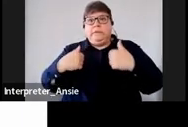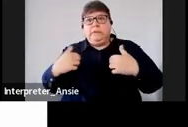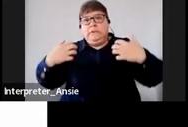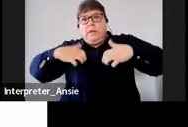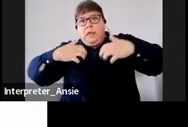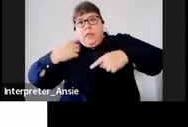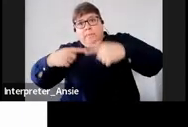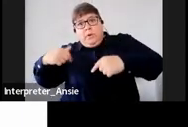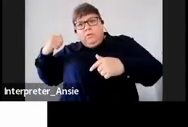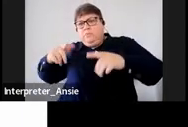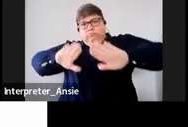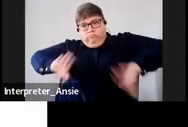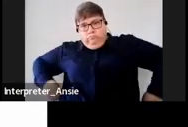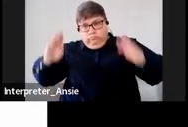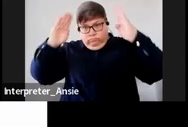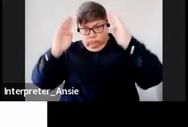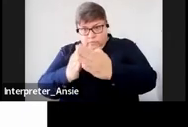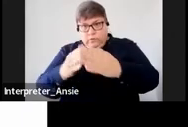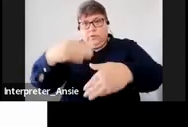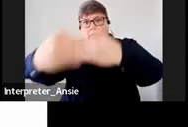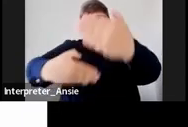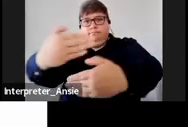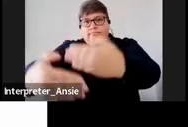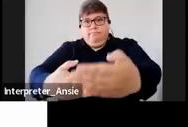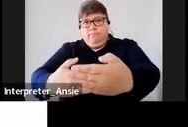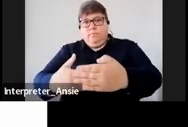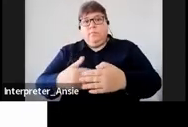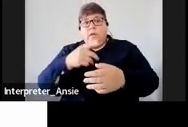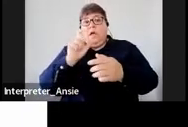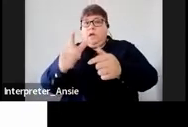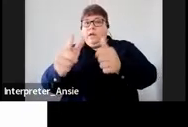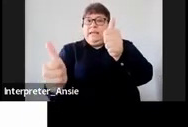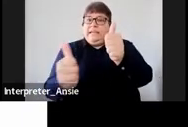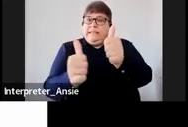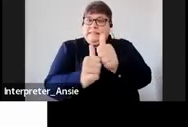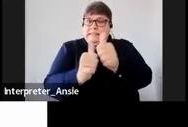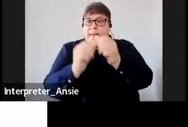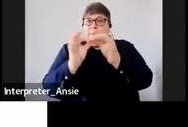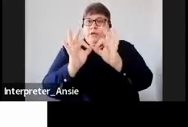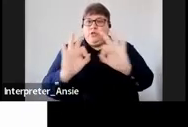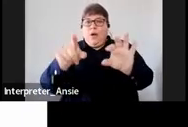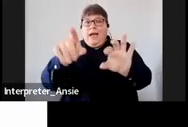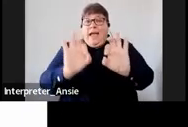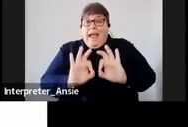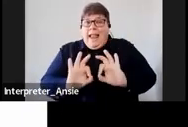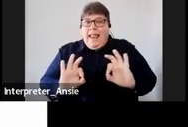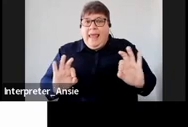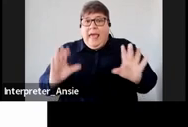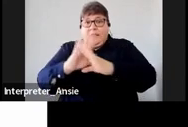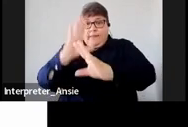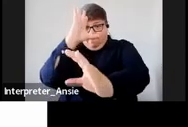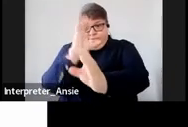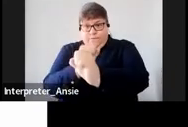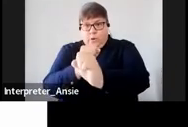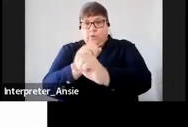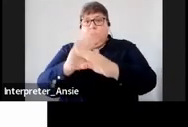as such the aim here is to assist you to make sure that you are clean and you should focus on the